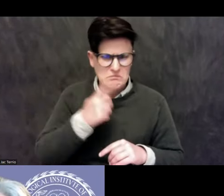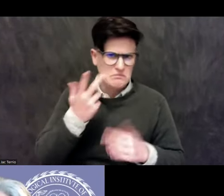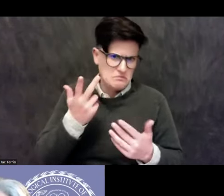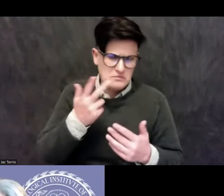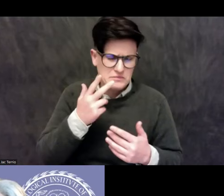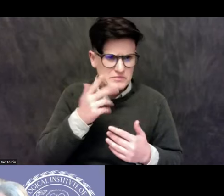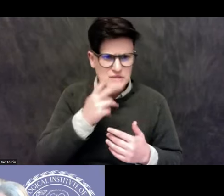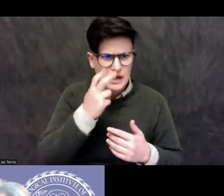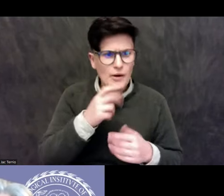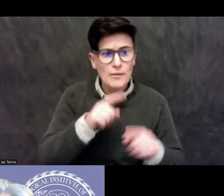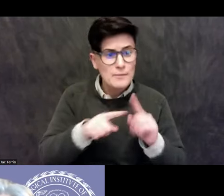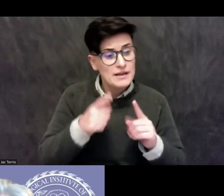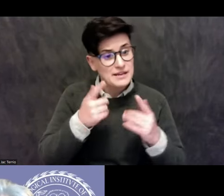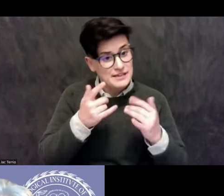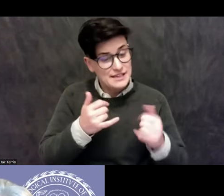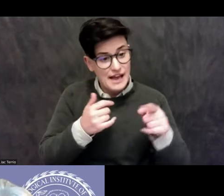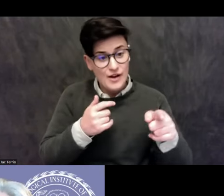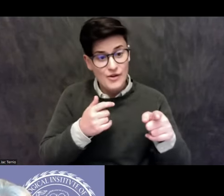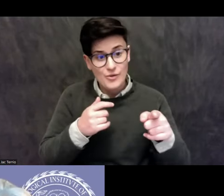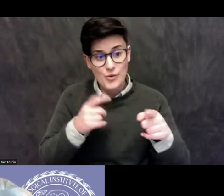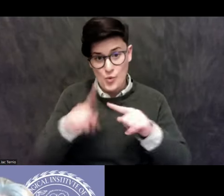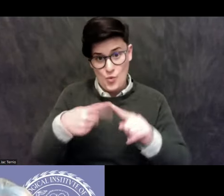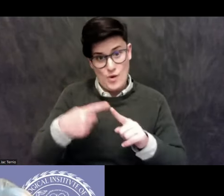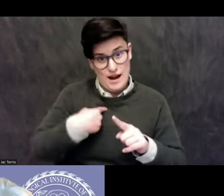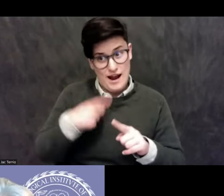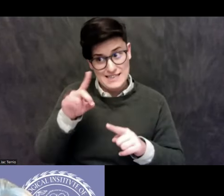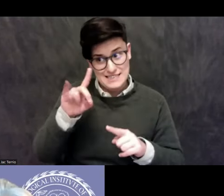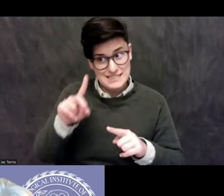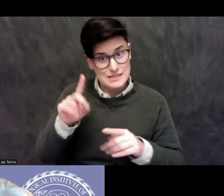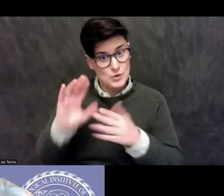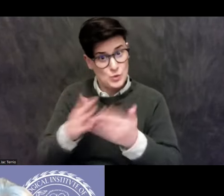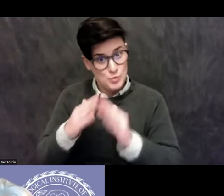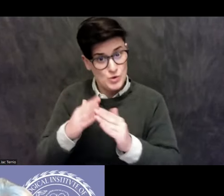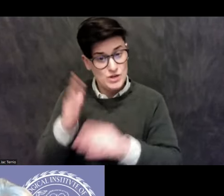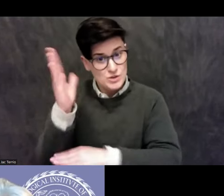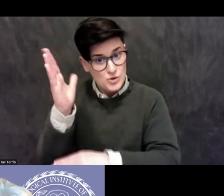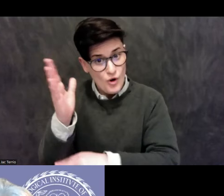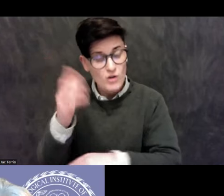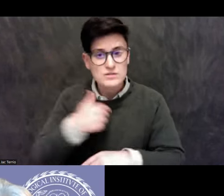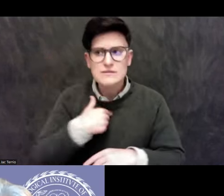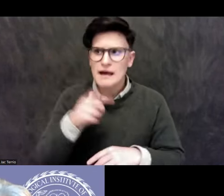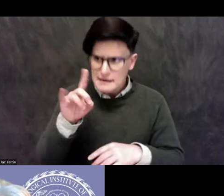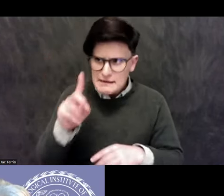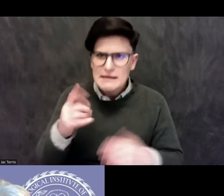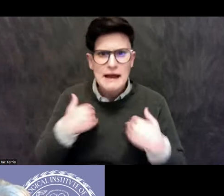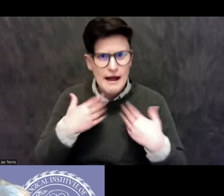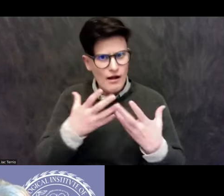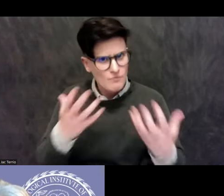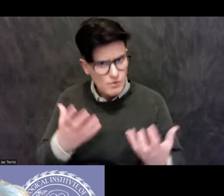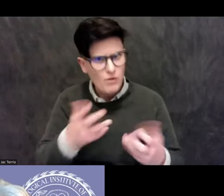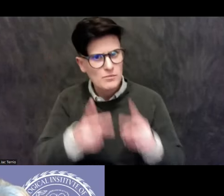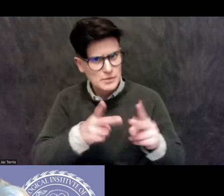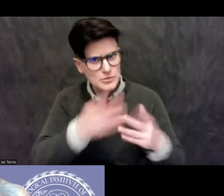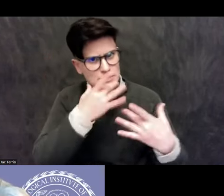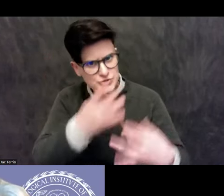fascination, and when I would do community talks, there was always a lot of engagement and, and positive